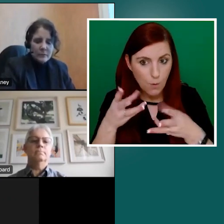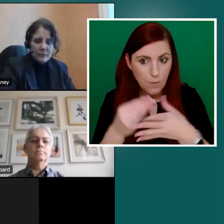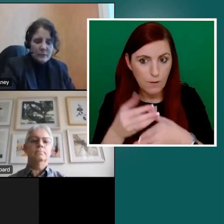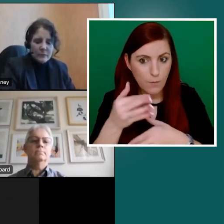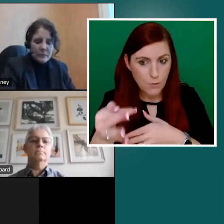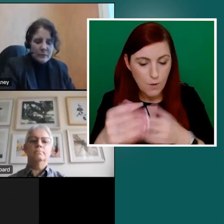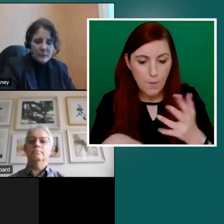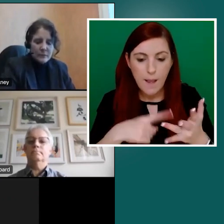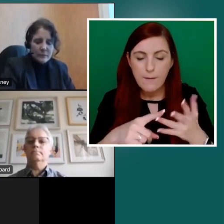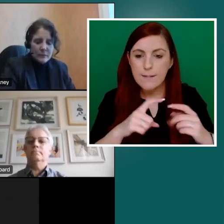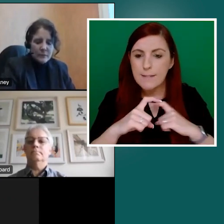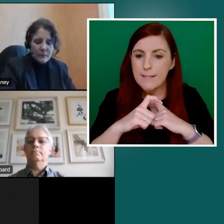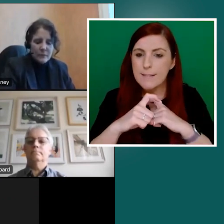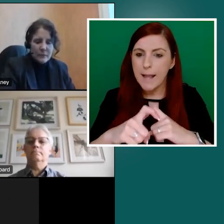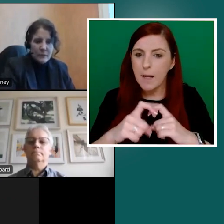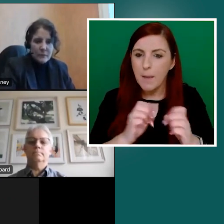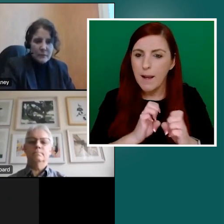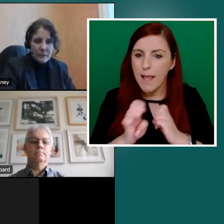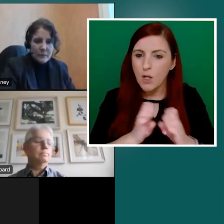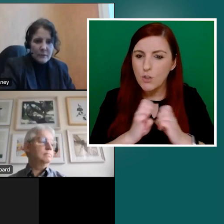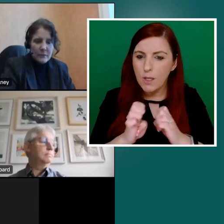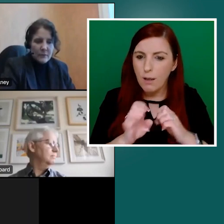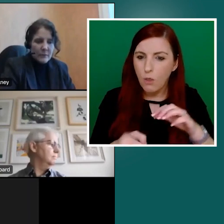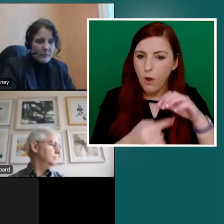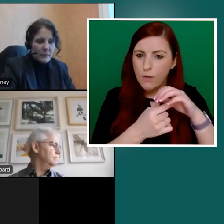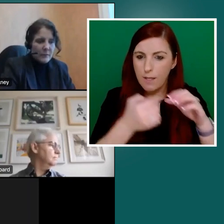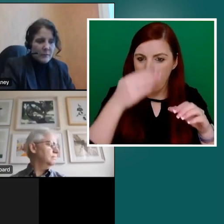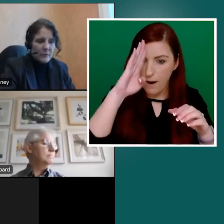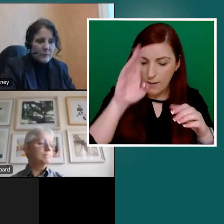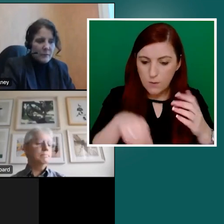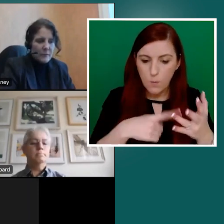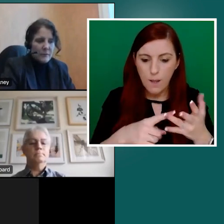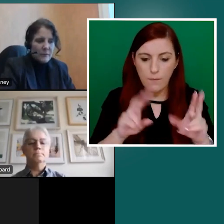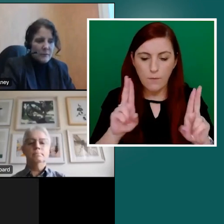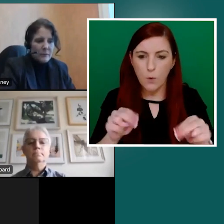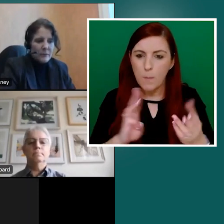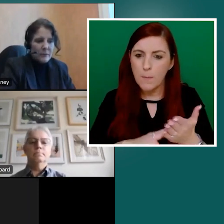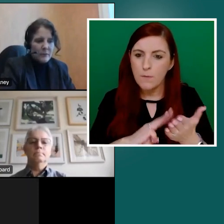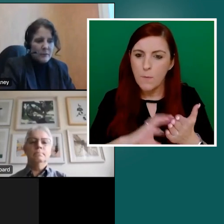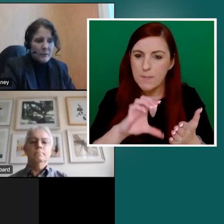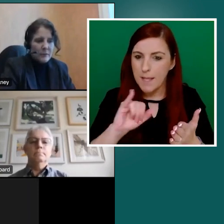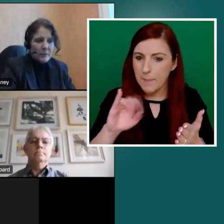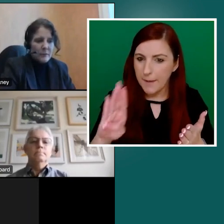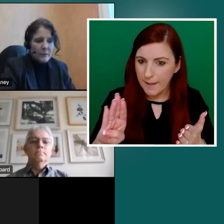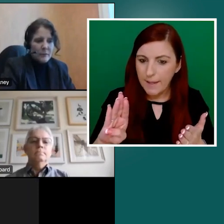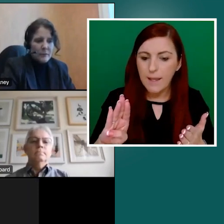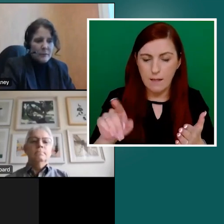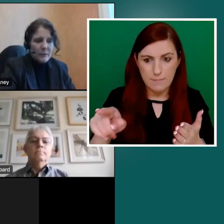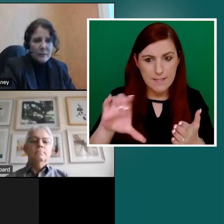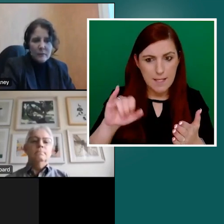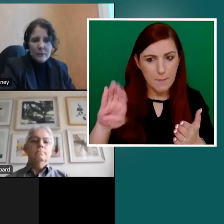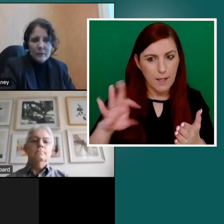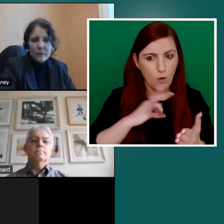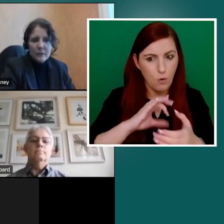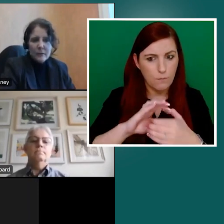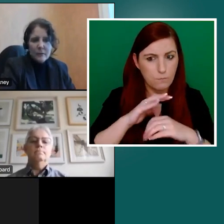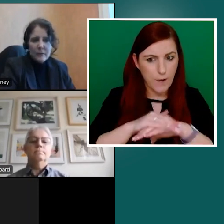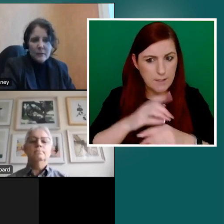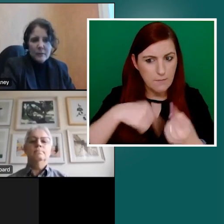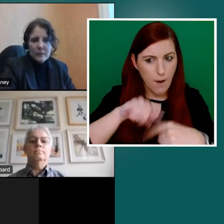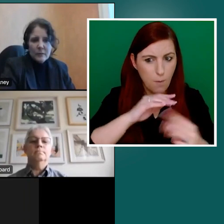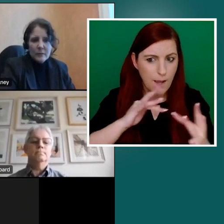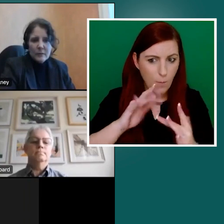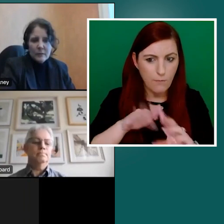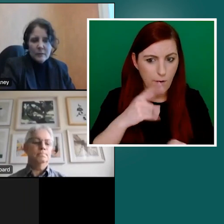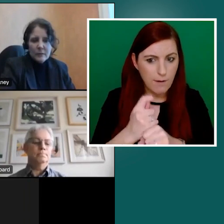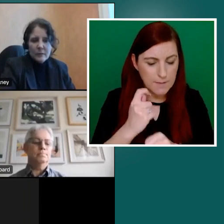Sustainable Energy Authority of Ireland. We have some new members from the Citizens Information Board and obviously CIV has been a good friend to the network for some time.